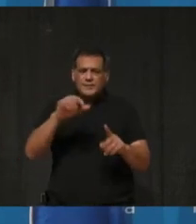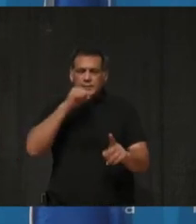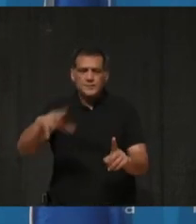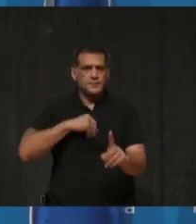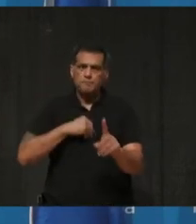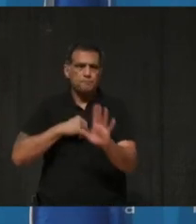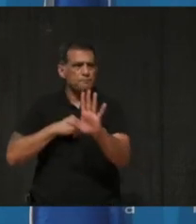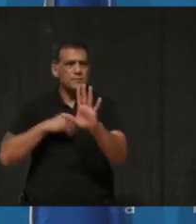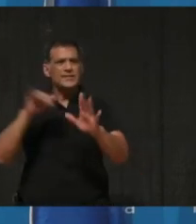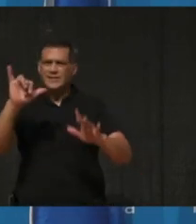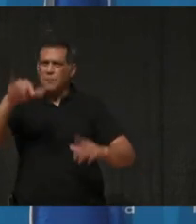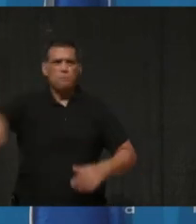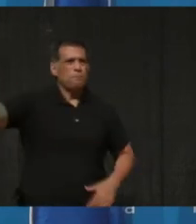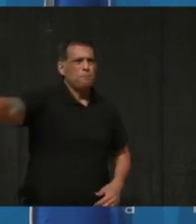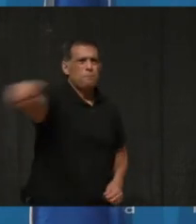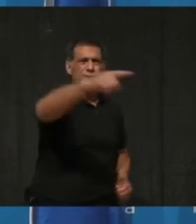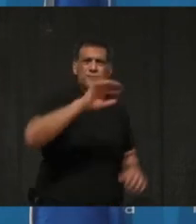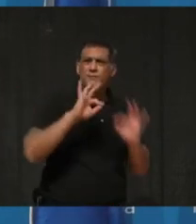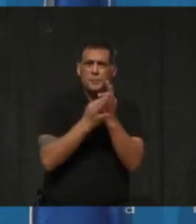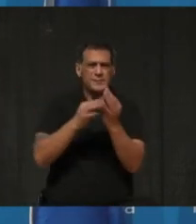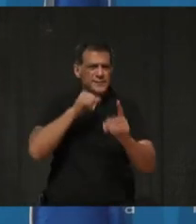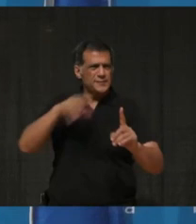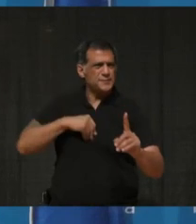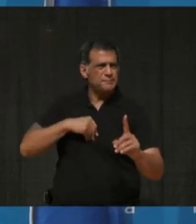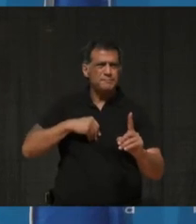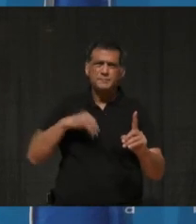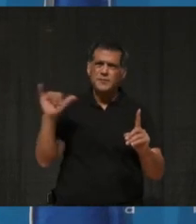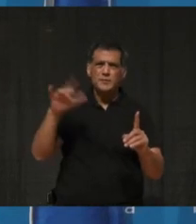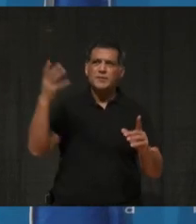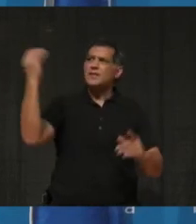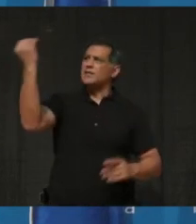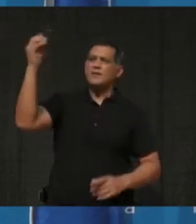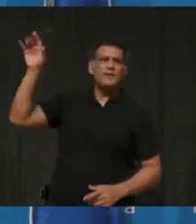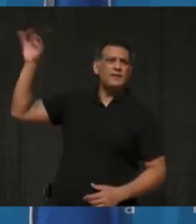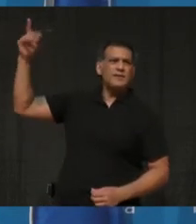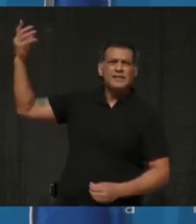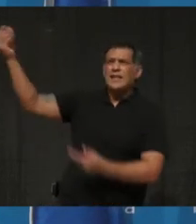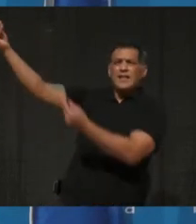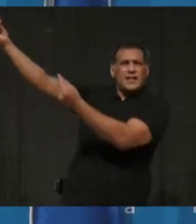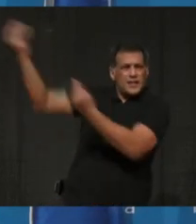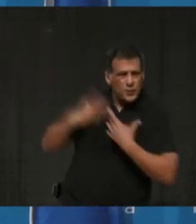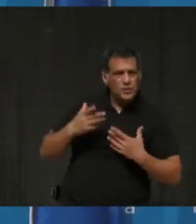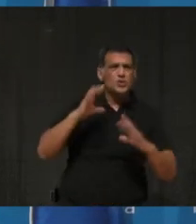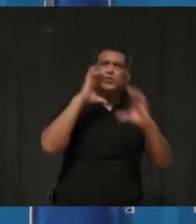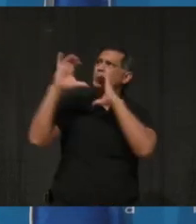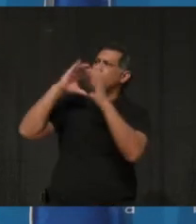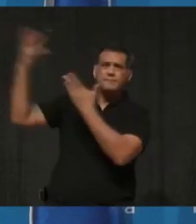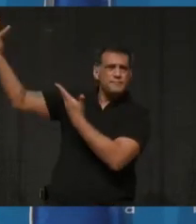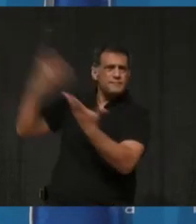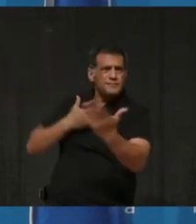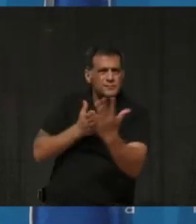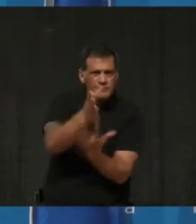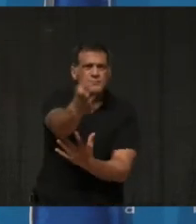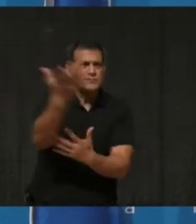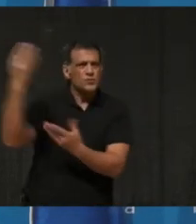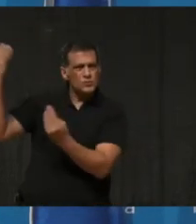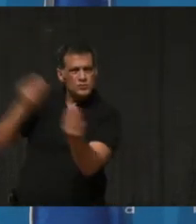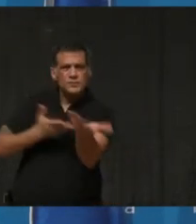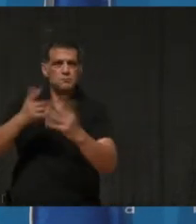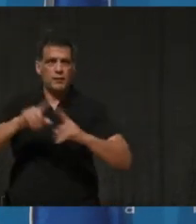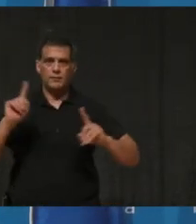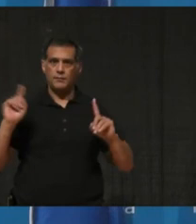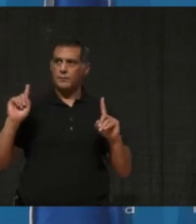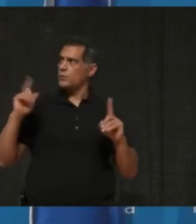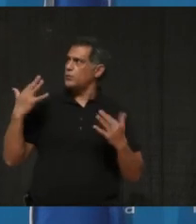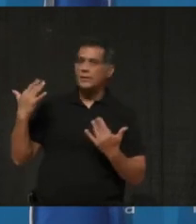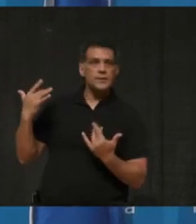should be to you. The province needs to step up with their communication plan on the specific details and let the general public